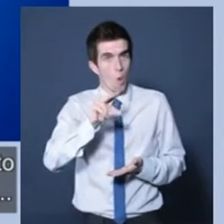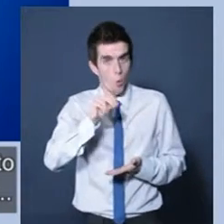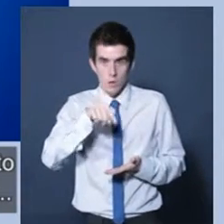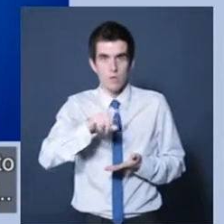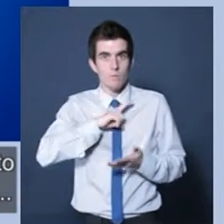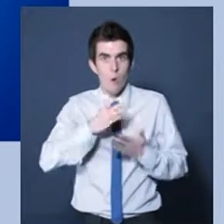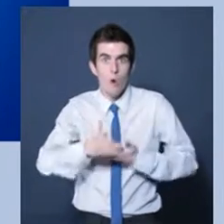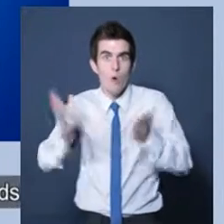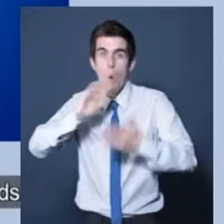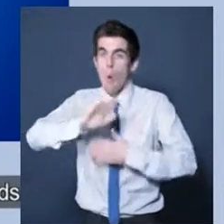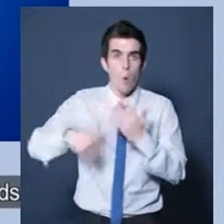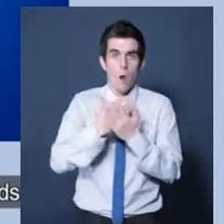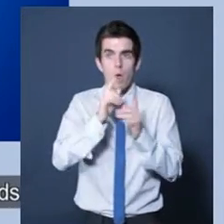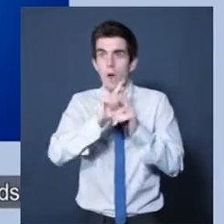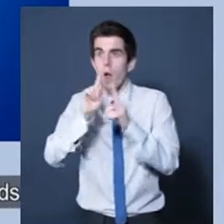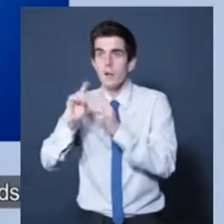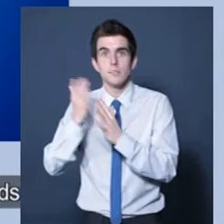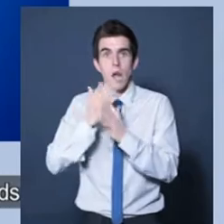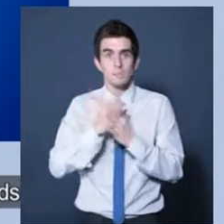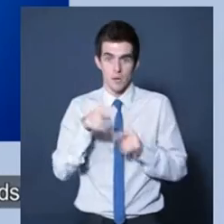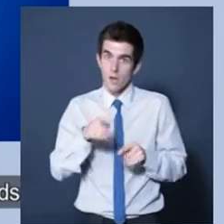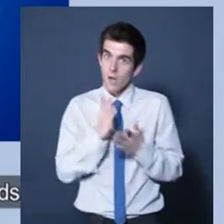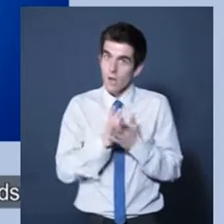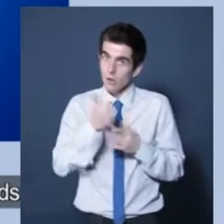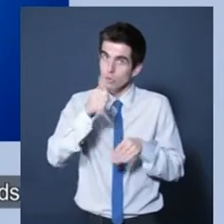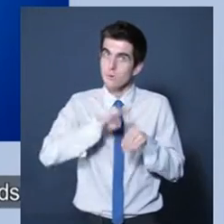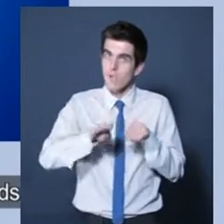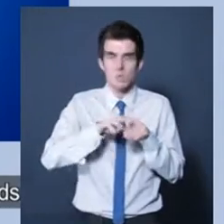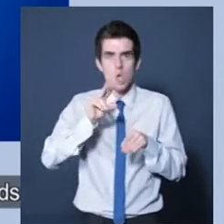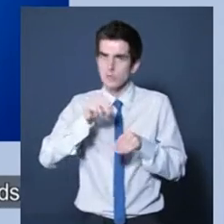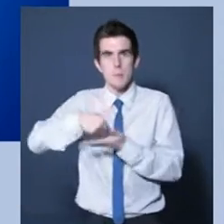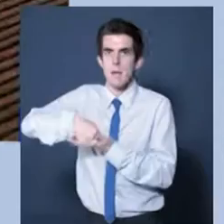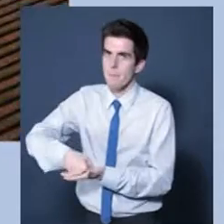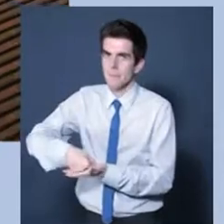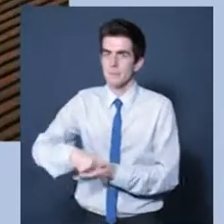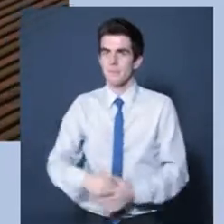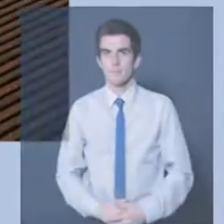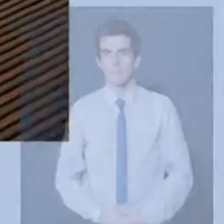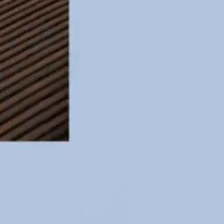indications of what is good practice, rather than minimum standards.